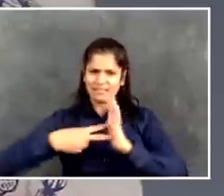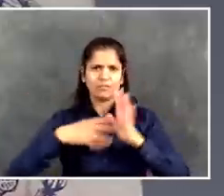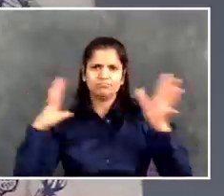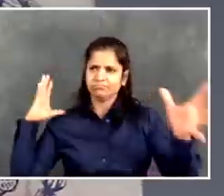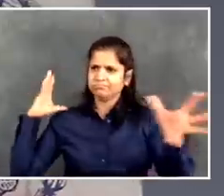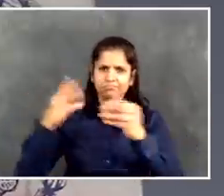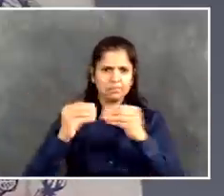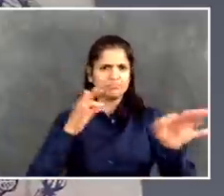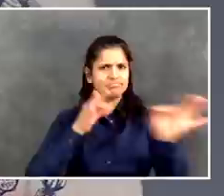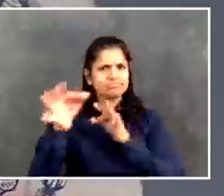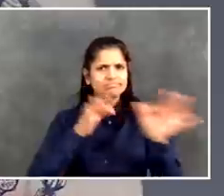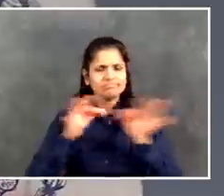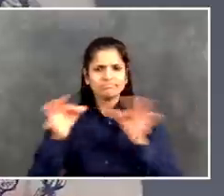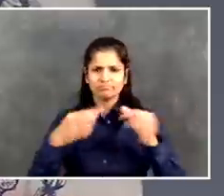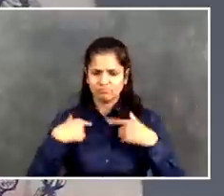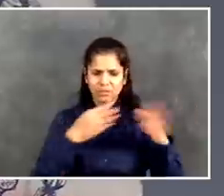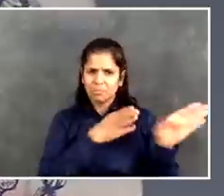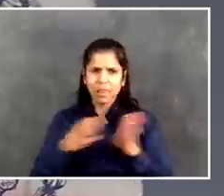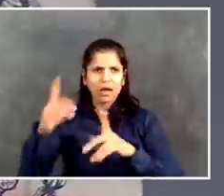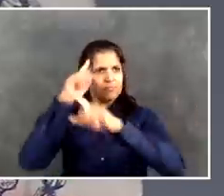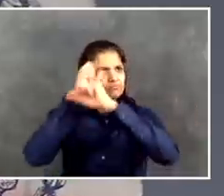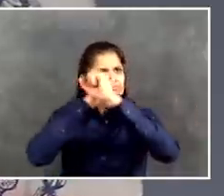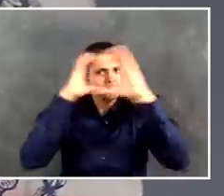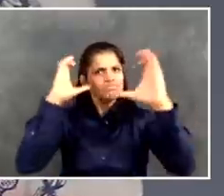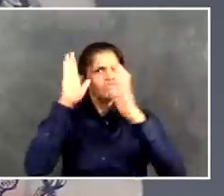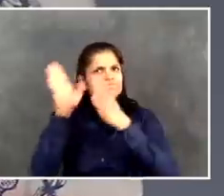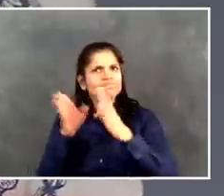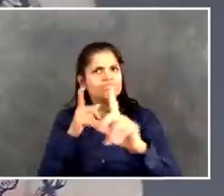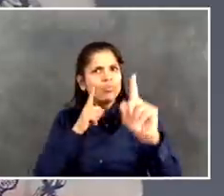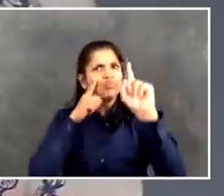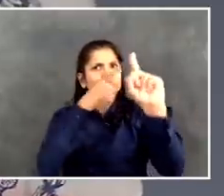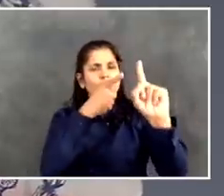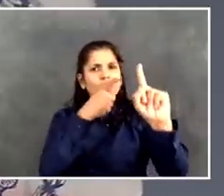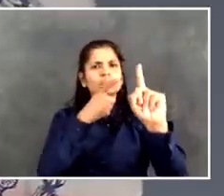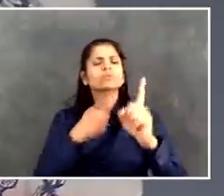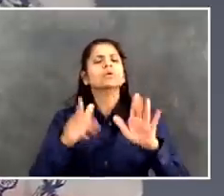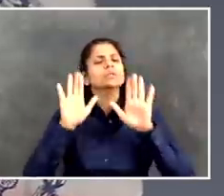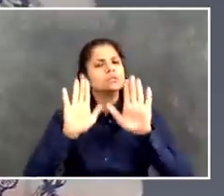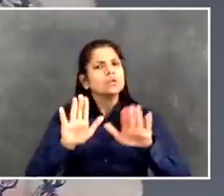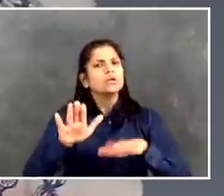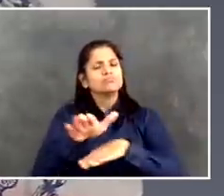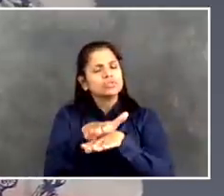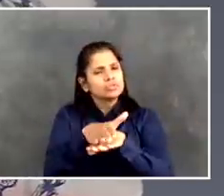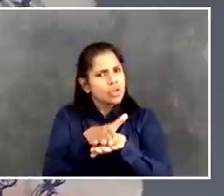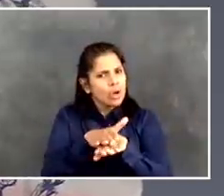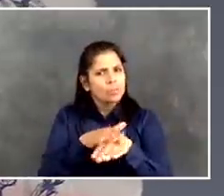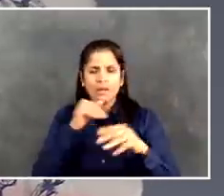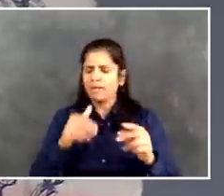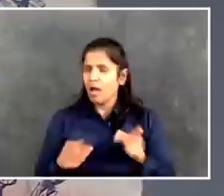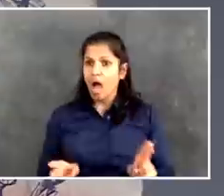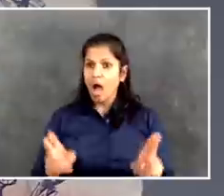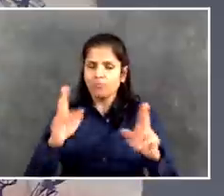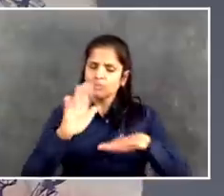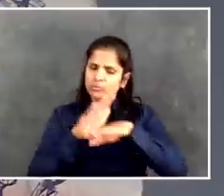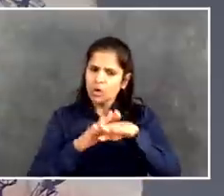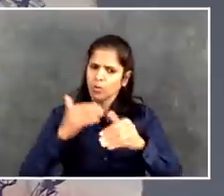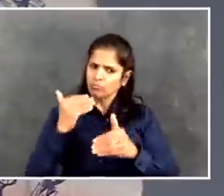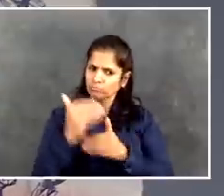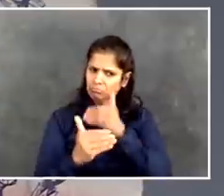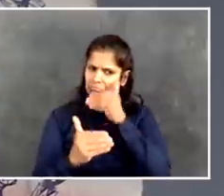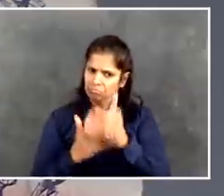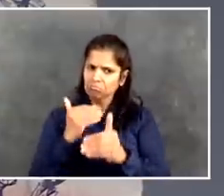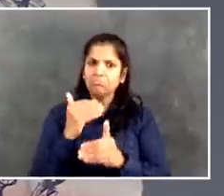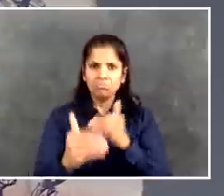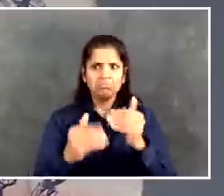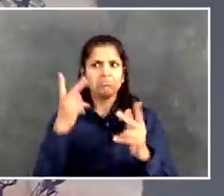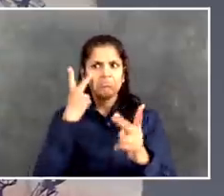Steady, careful approach focused on your health and safety. That's what we're doing. And making sure that when that day